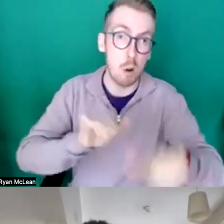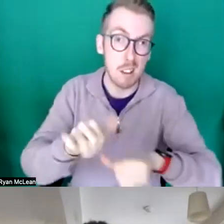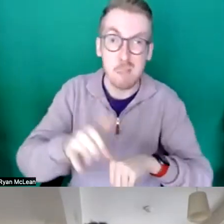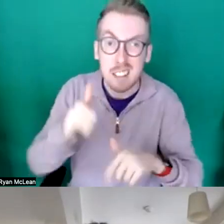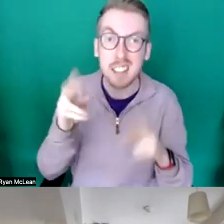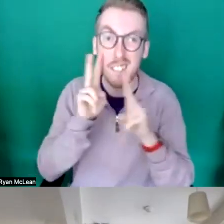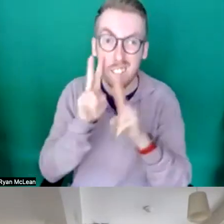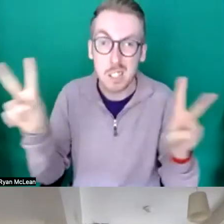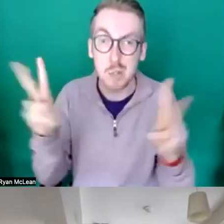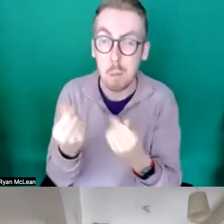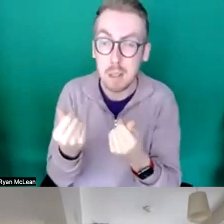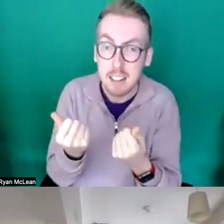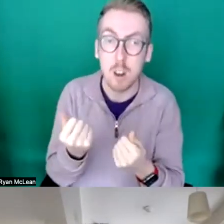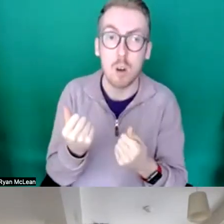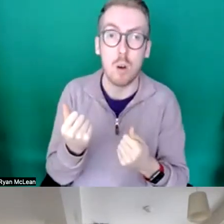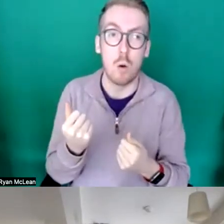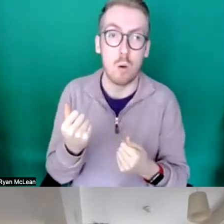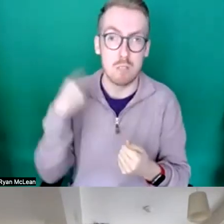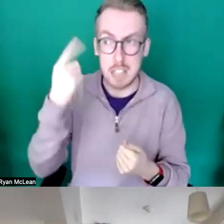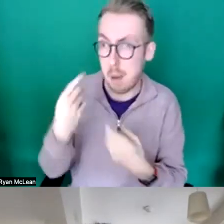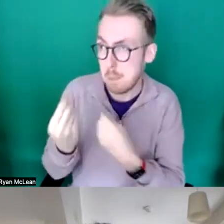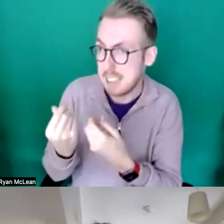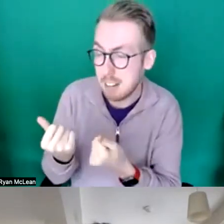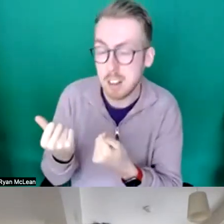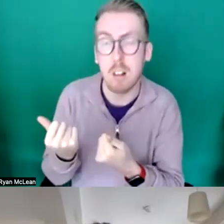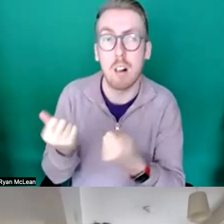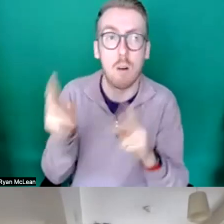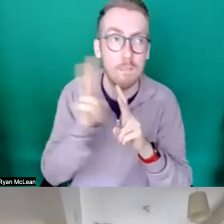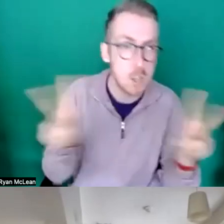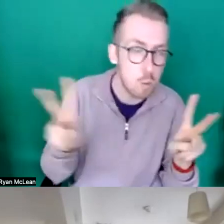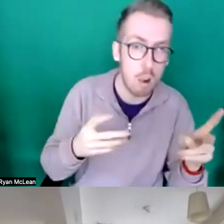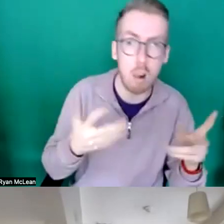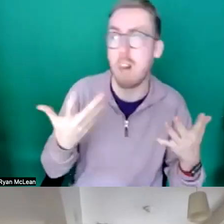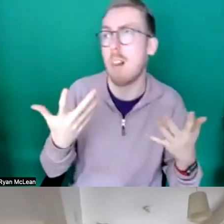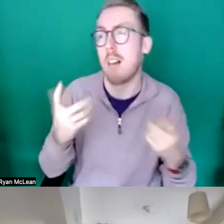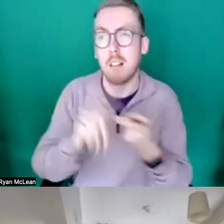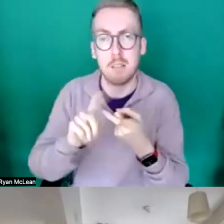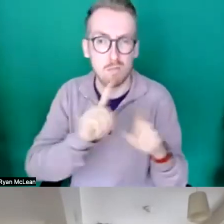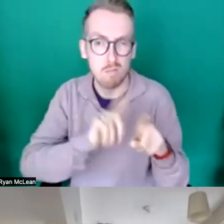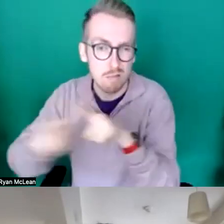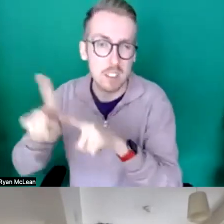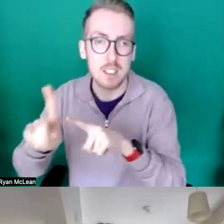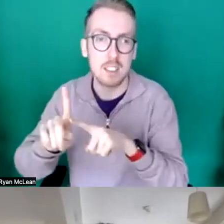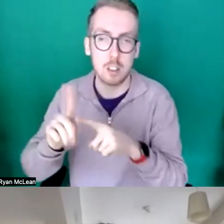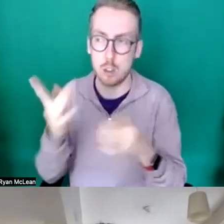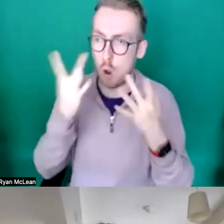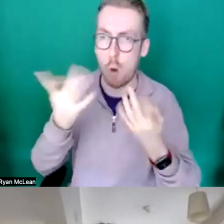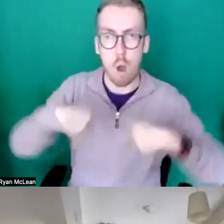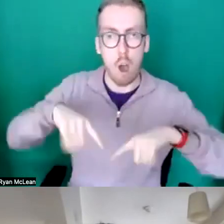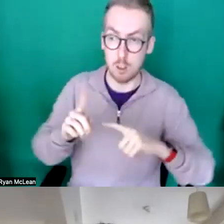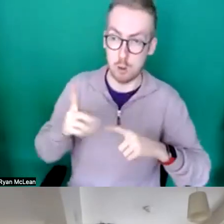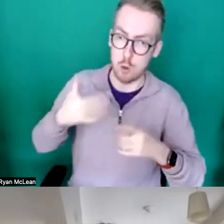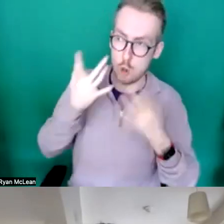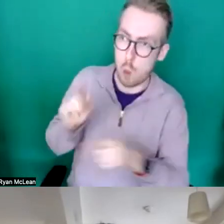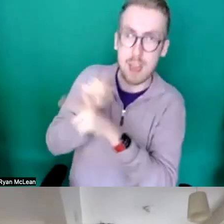or audio visual material um and being able to get a much clearer idea of what your kind of final vision and idea for the work is